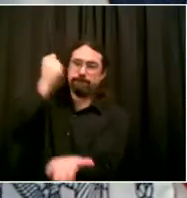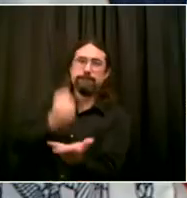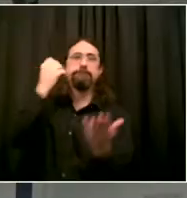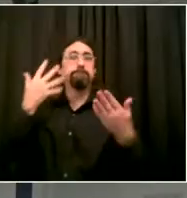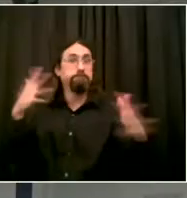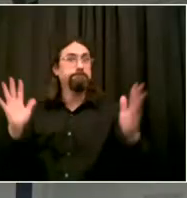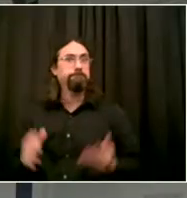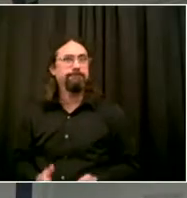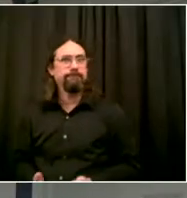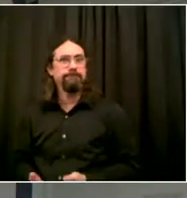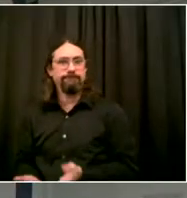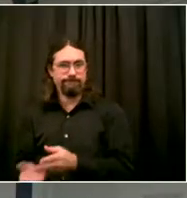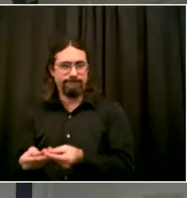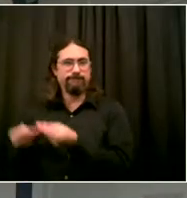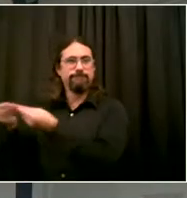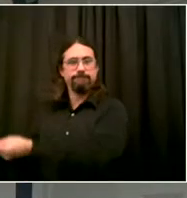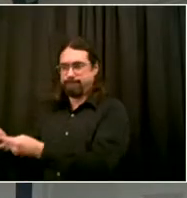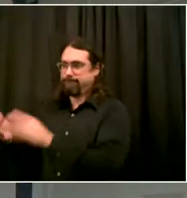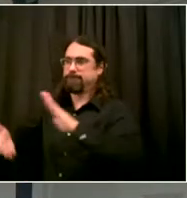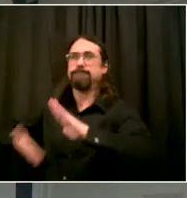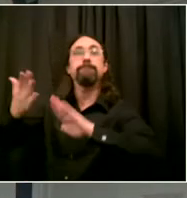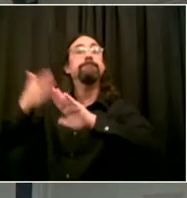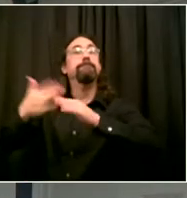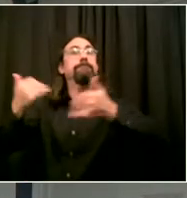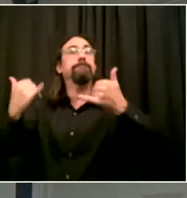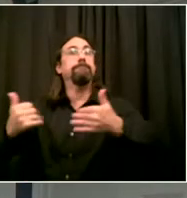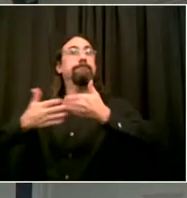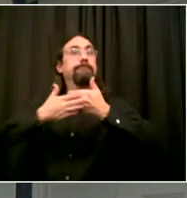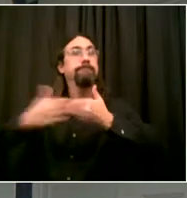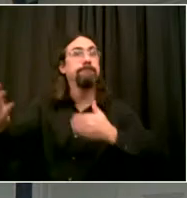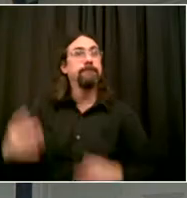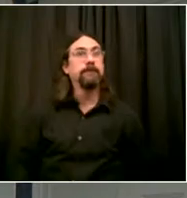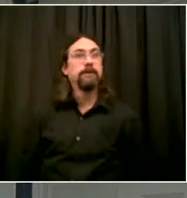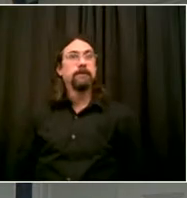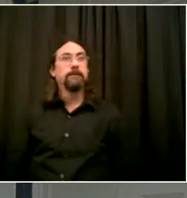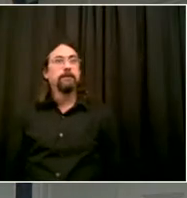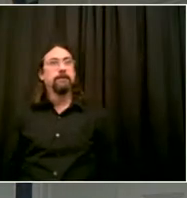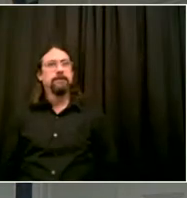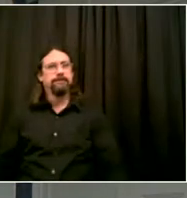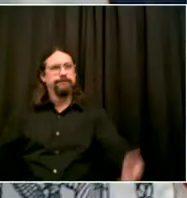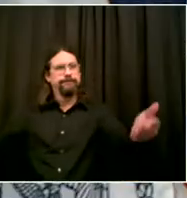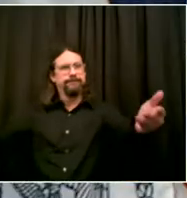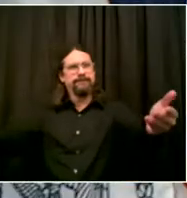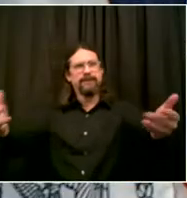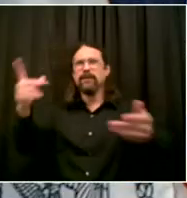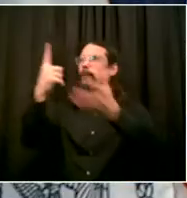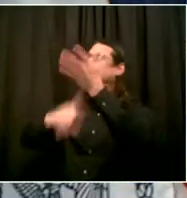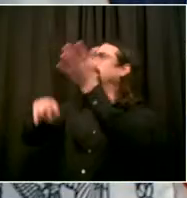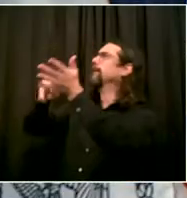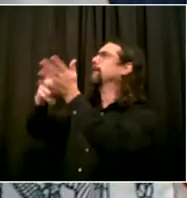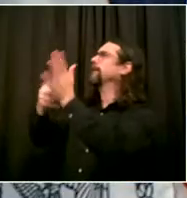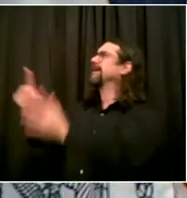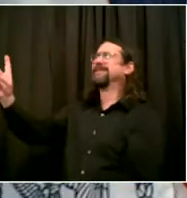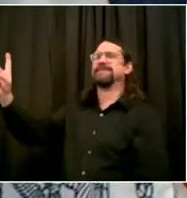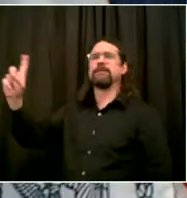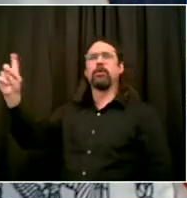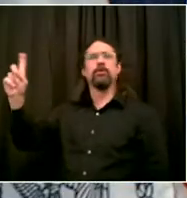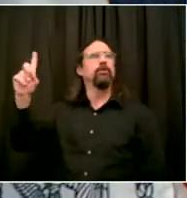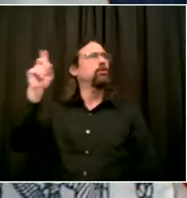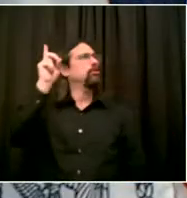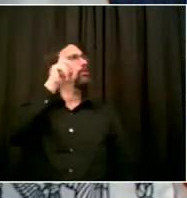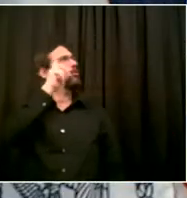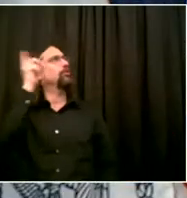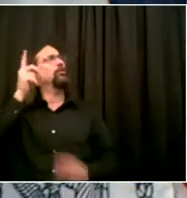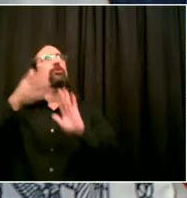There is democracy in action right there. Thank you so much. And as we finish talking about open storefronts, I want to remind people again,